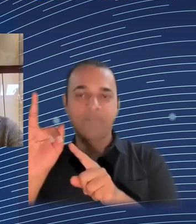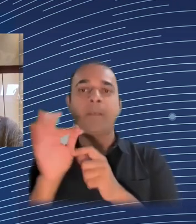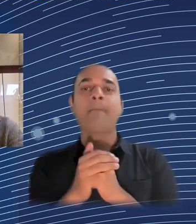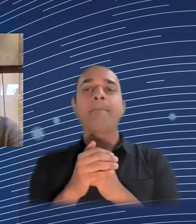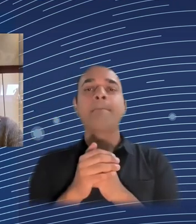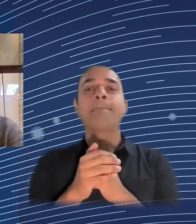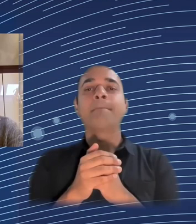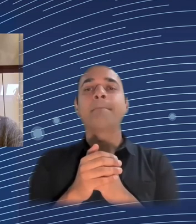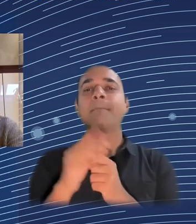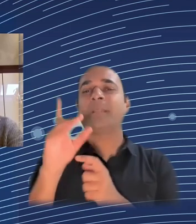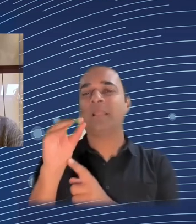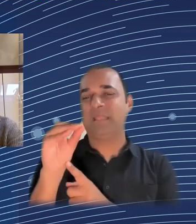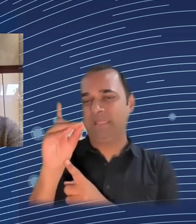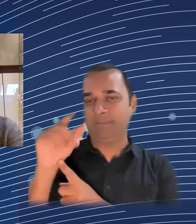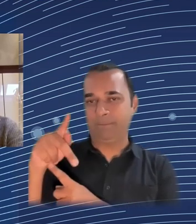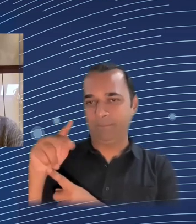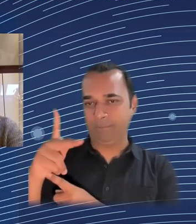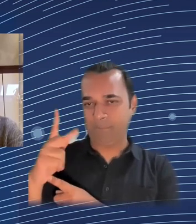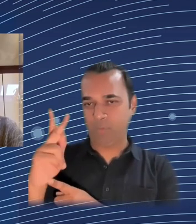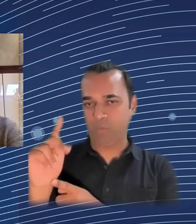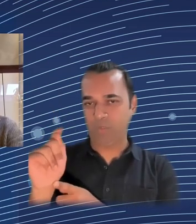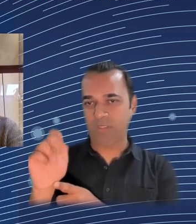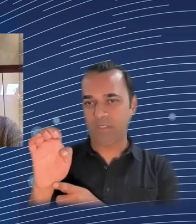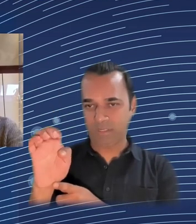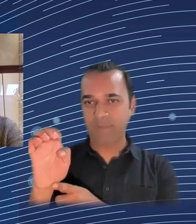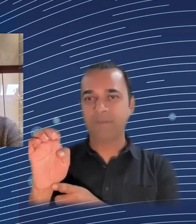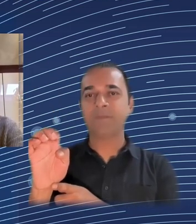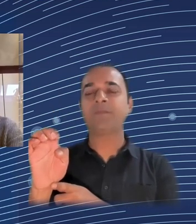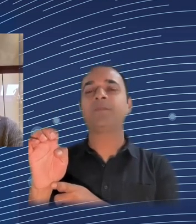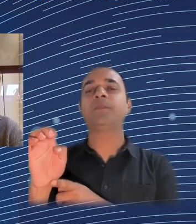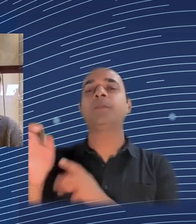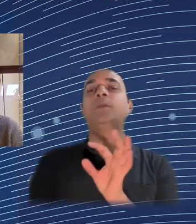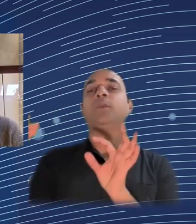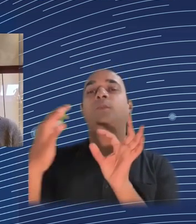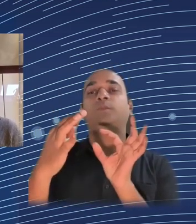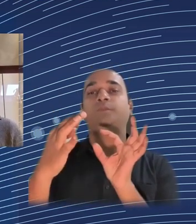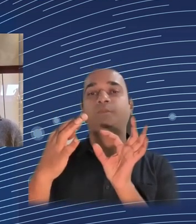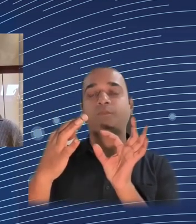Very happy to be with you. Can you hear me? Excellent. Perfect. Please give them all a round of applause.